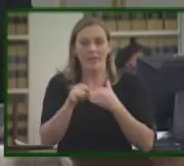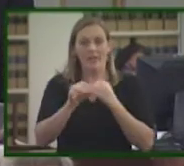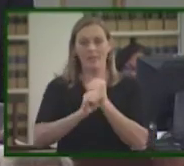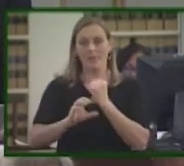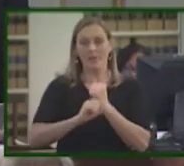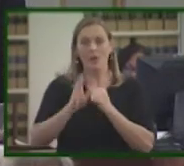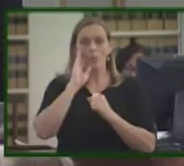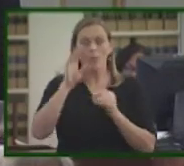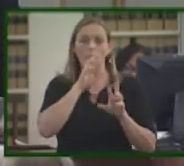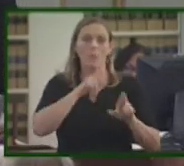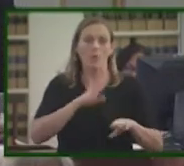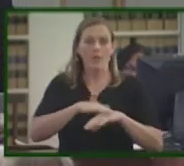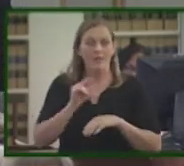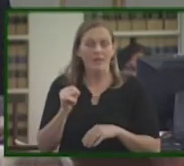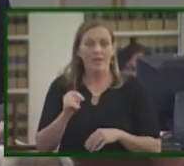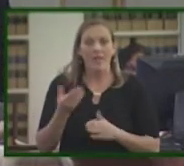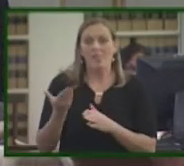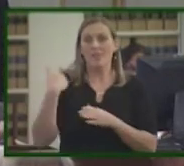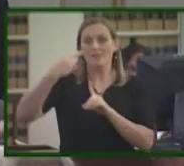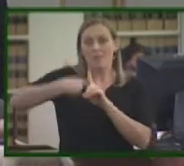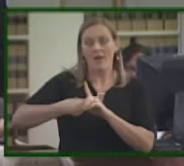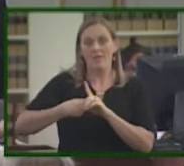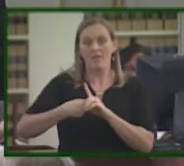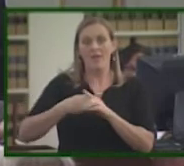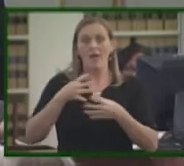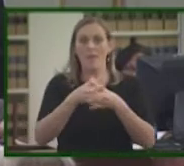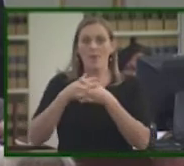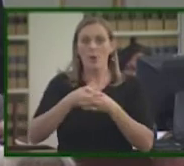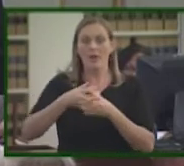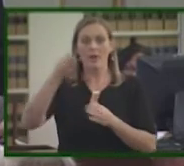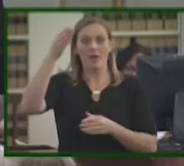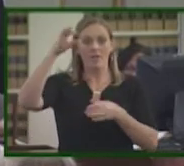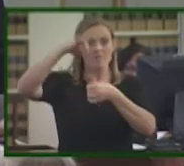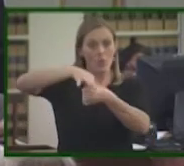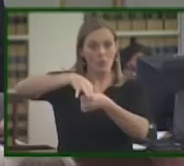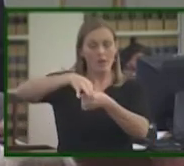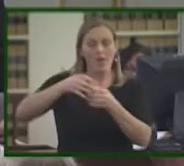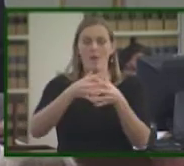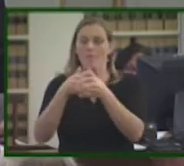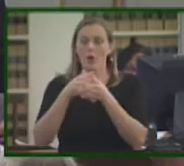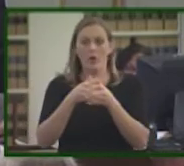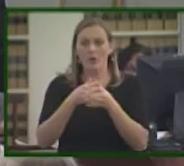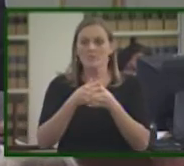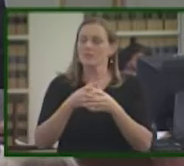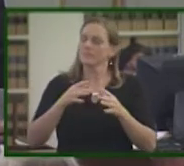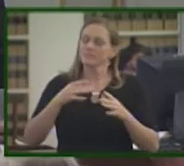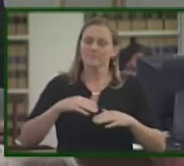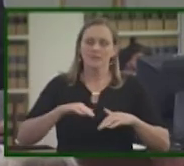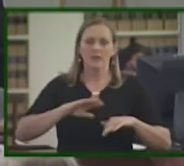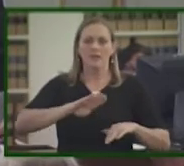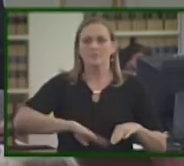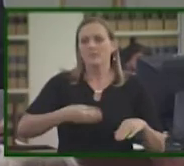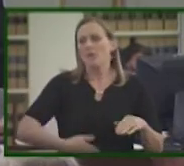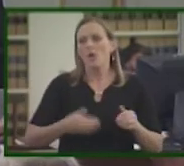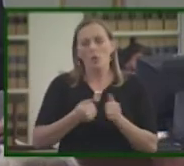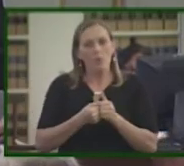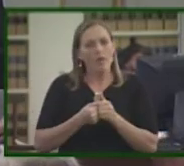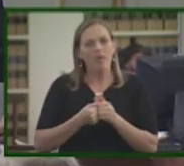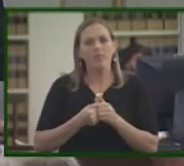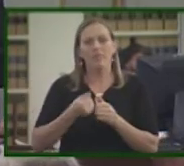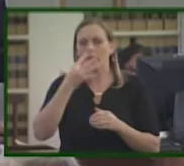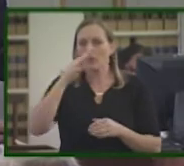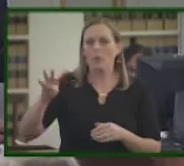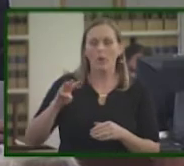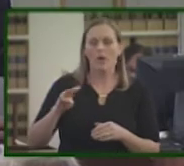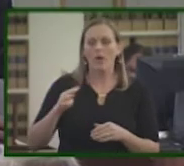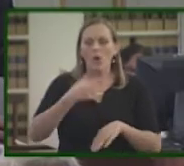that will be reporting on this, last month America spoke, Americans are tired of being ignored. 30 seconds, 30 seconds Mr.